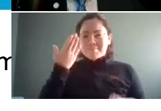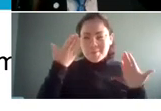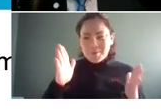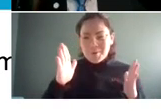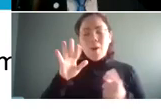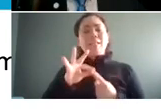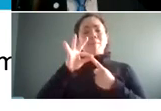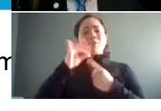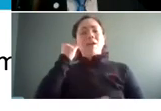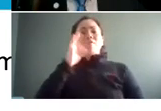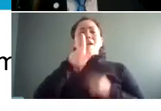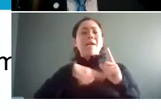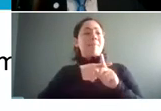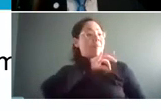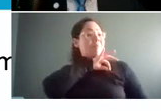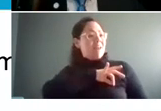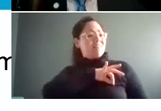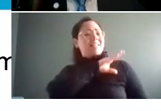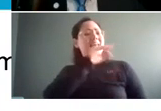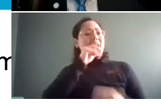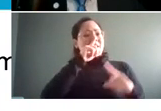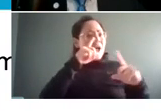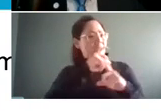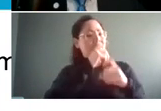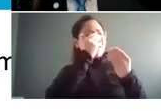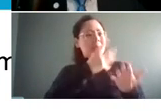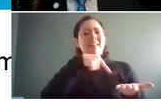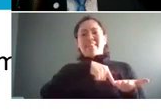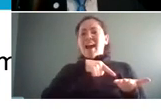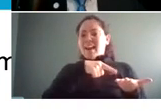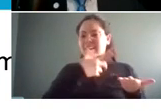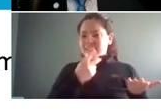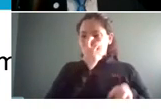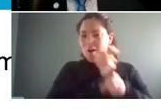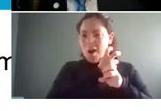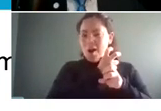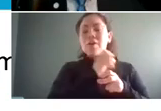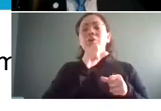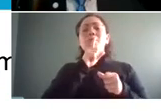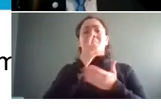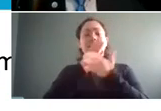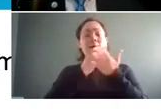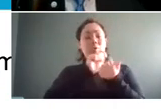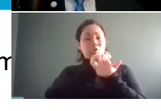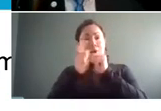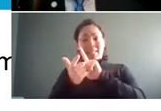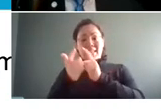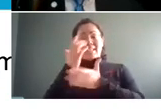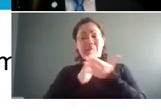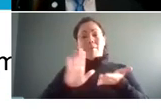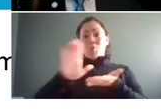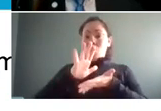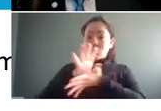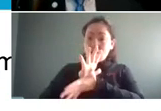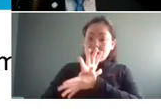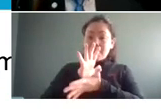talking about benefits or complicated paperwork that they need to be filling out so translating some of these documents that you